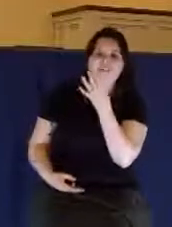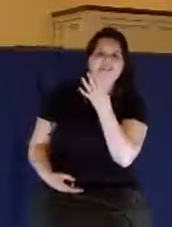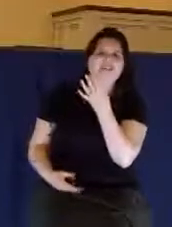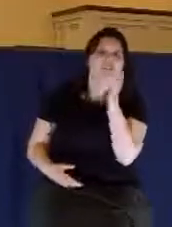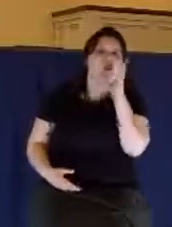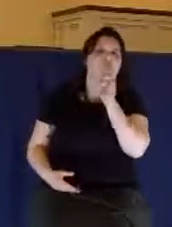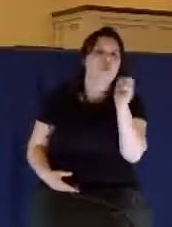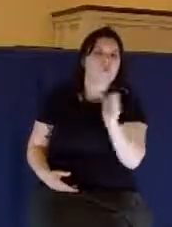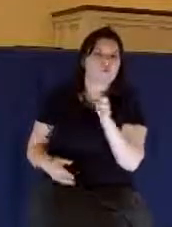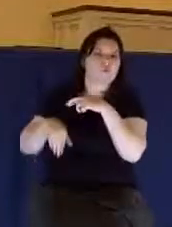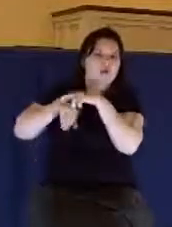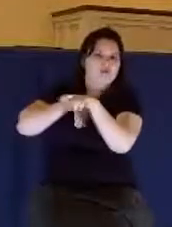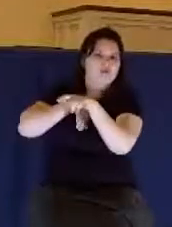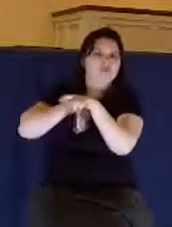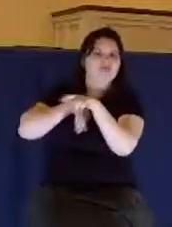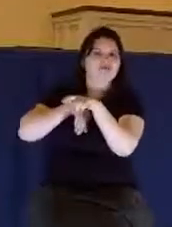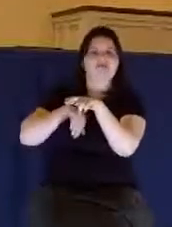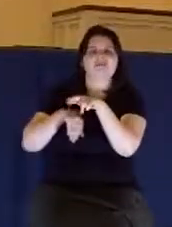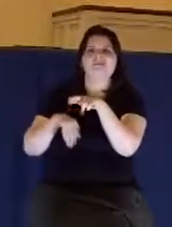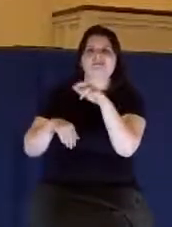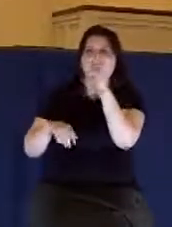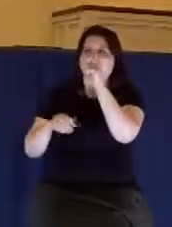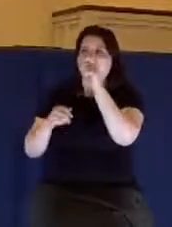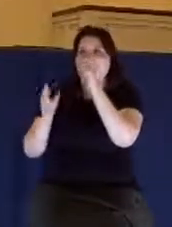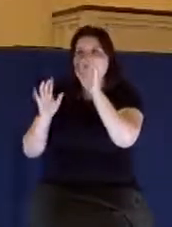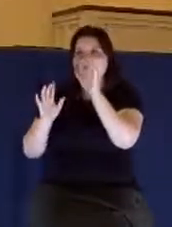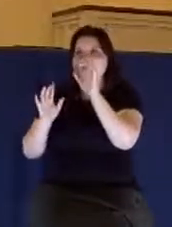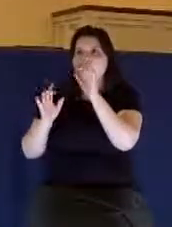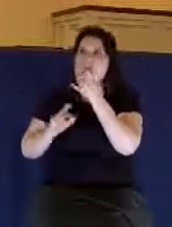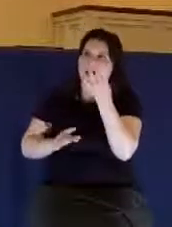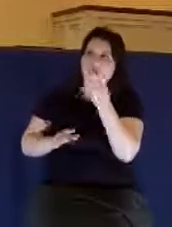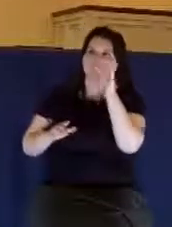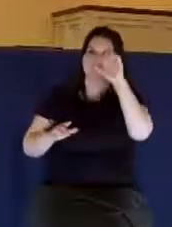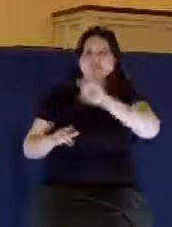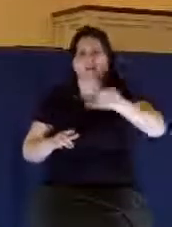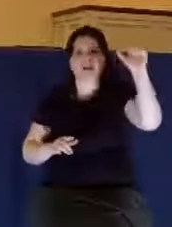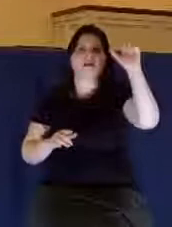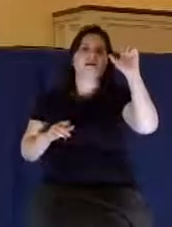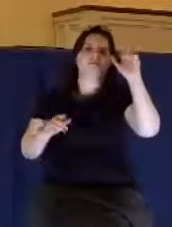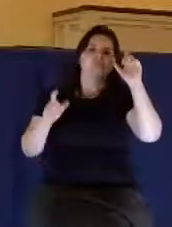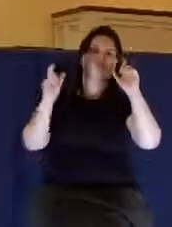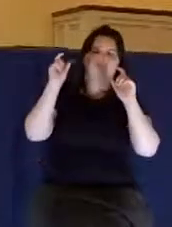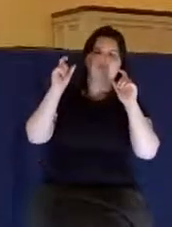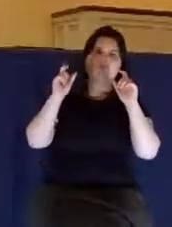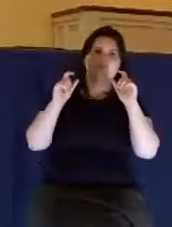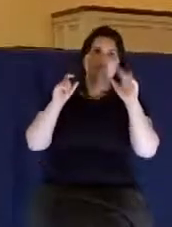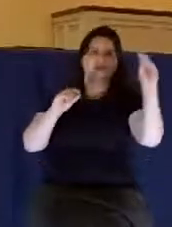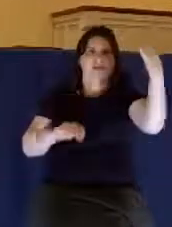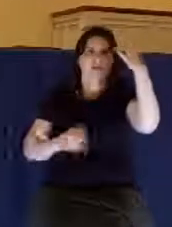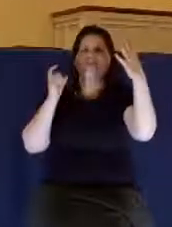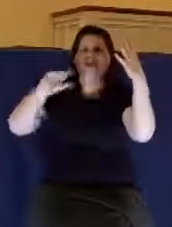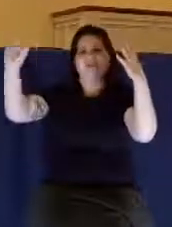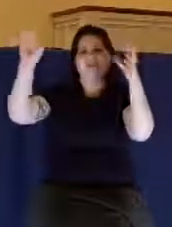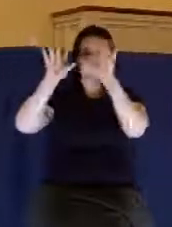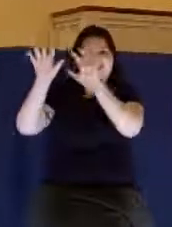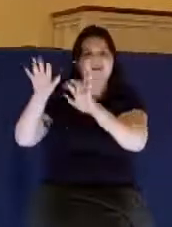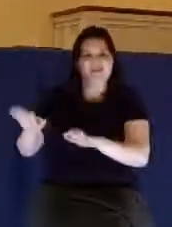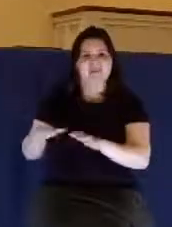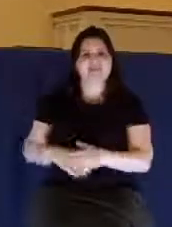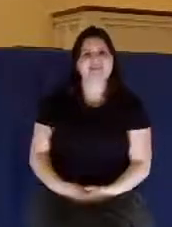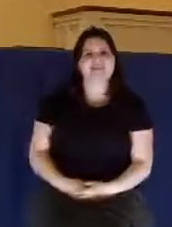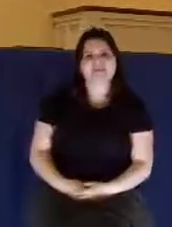as the creator. The lights are the sun, the moon, and the stars. And James, I think, chooses this title because it fits his illustration.